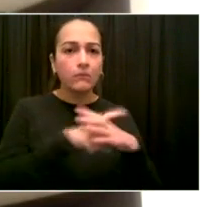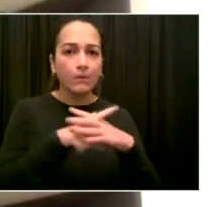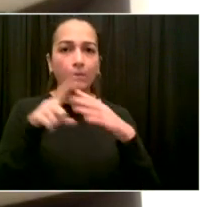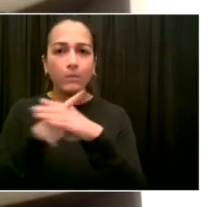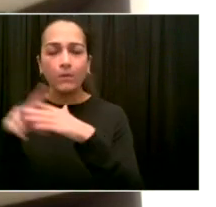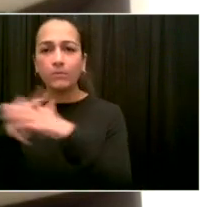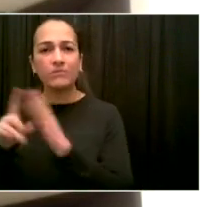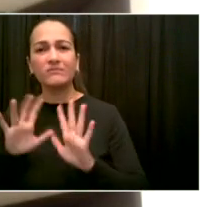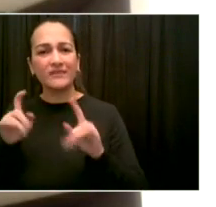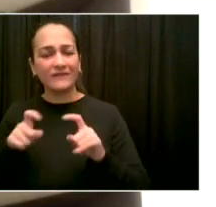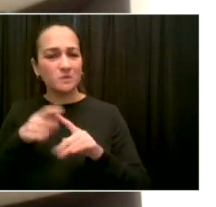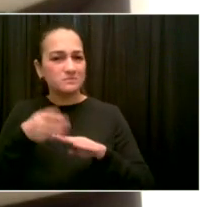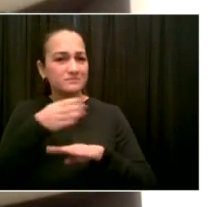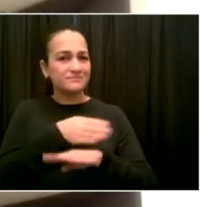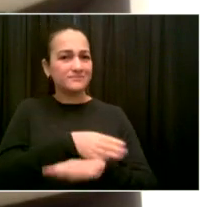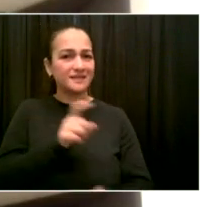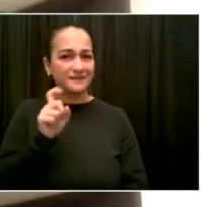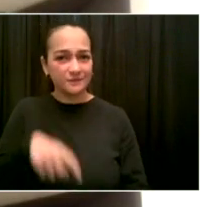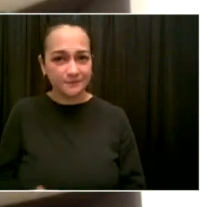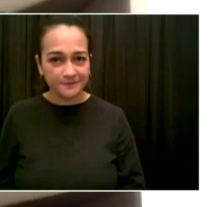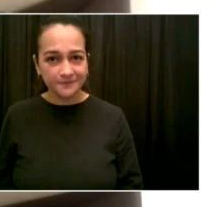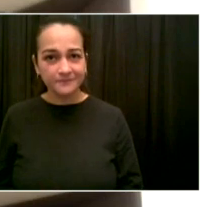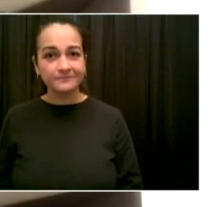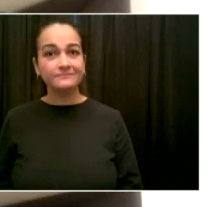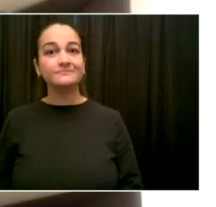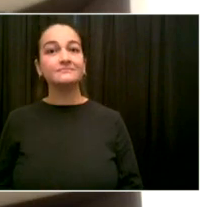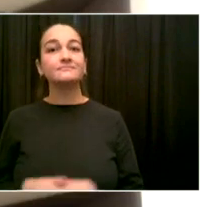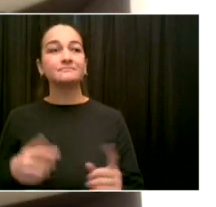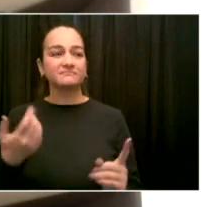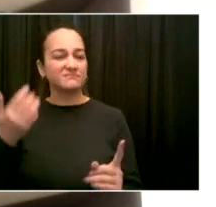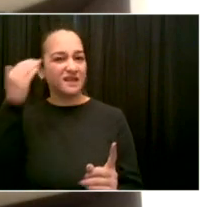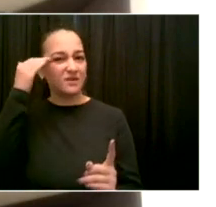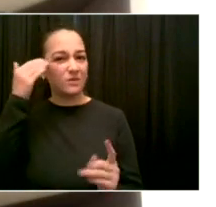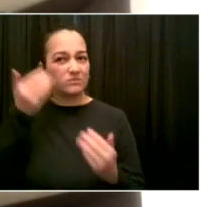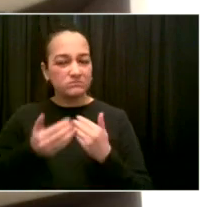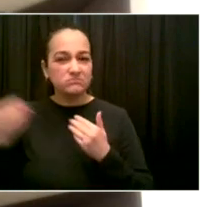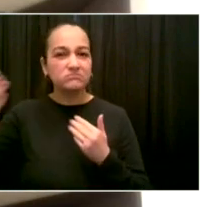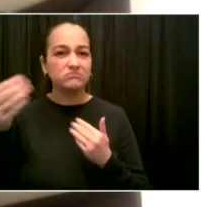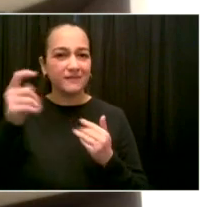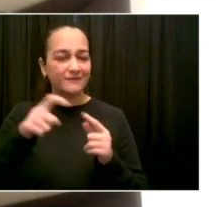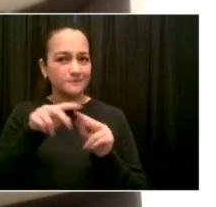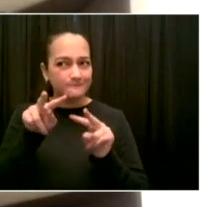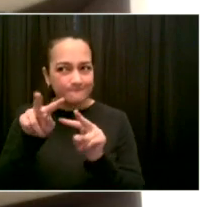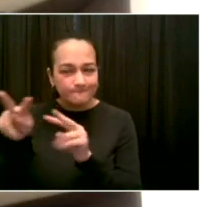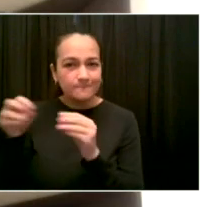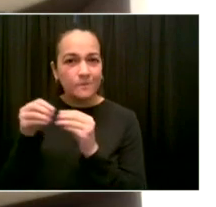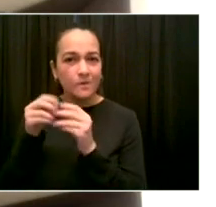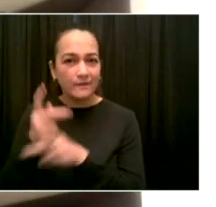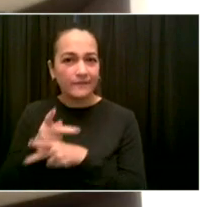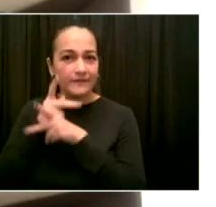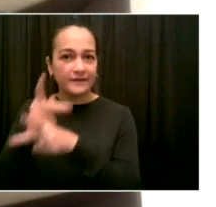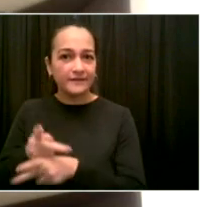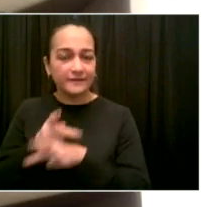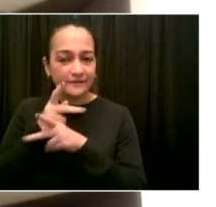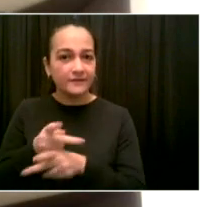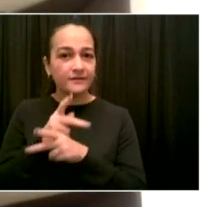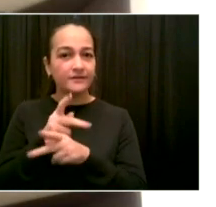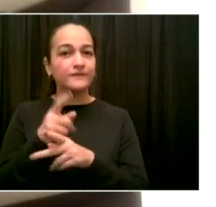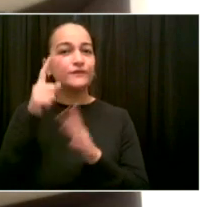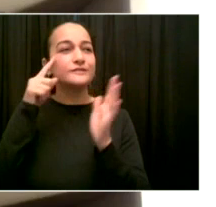much like extreme weather in this era. Climate change itself and globalization and many other factors